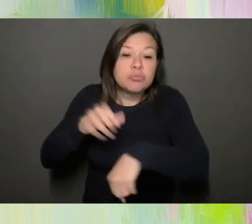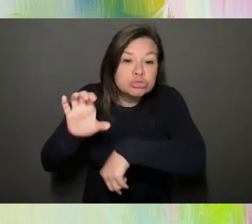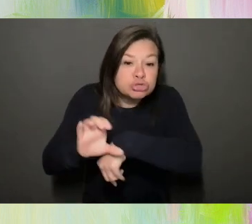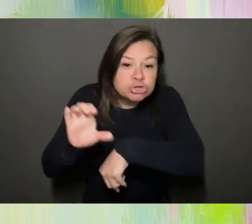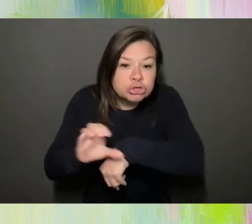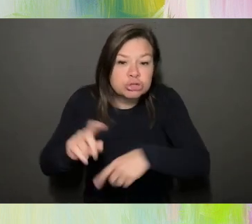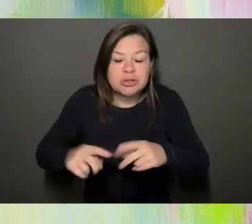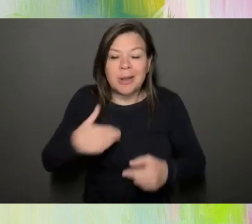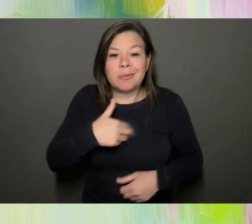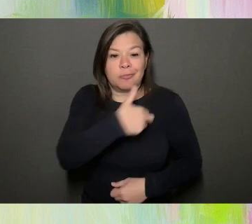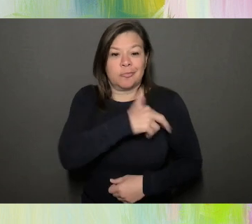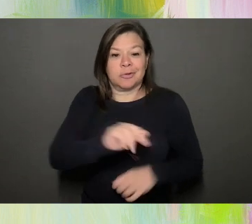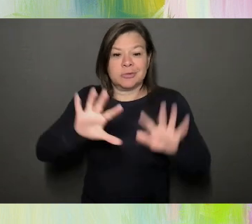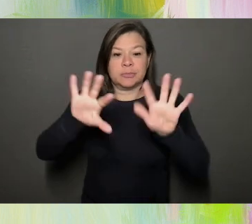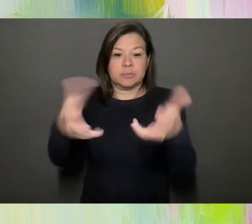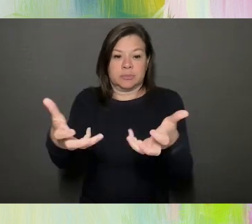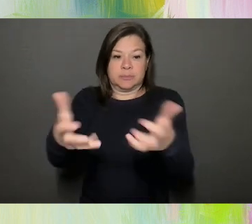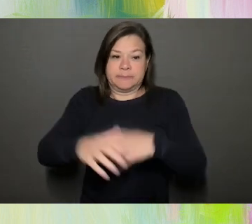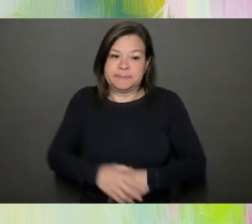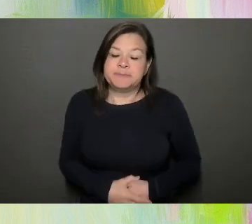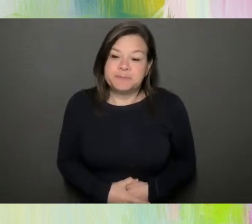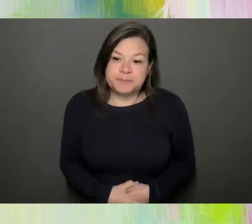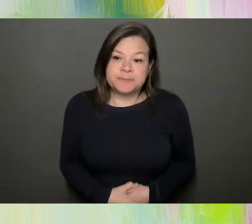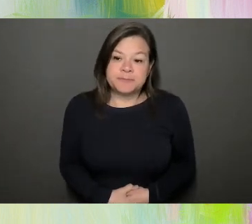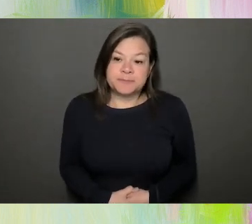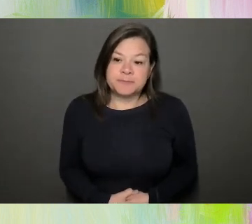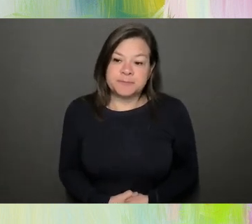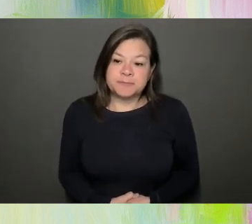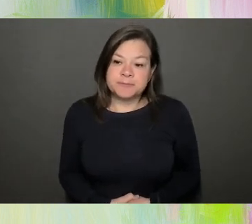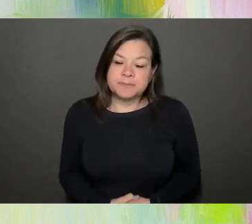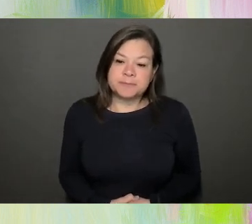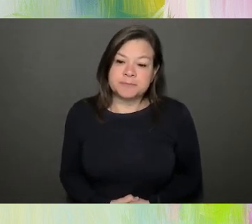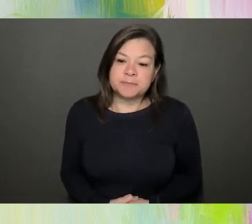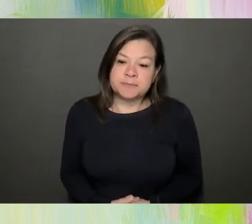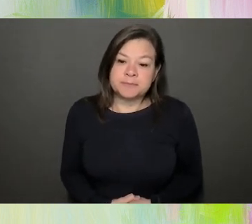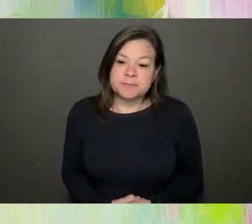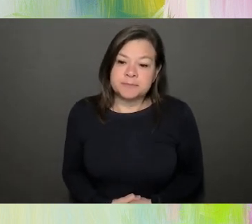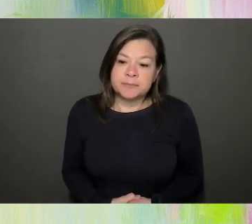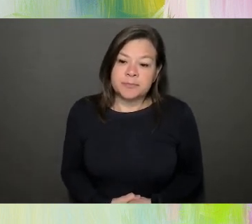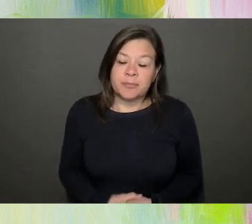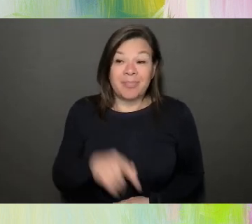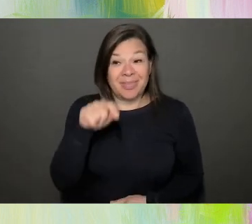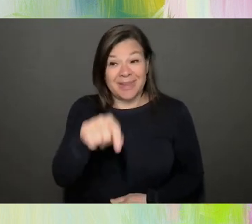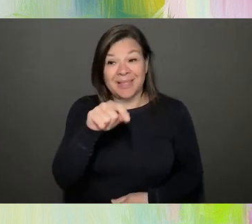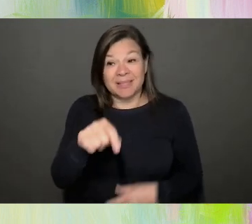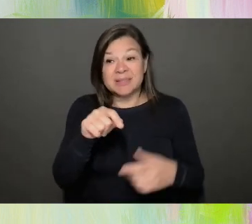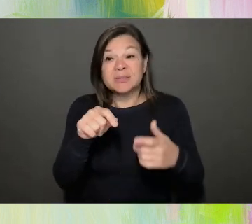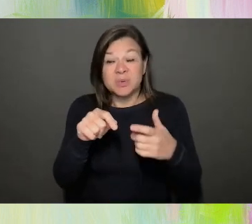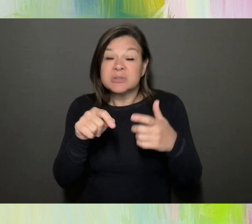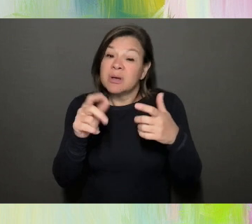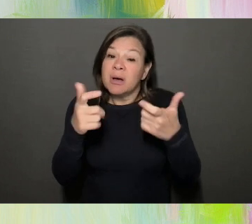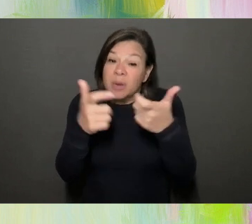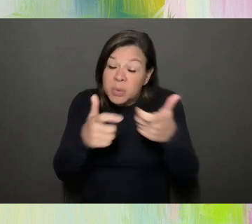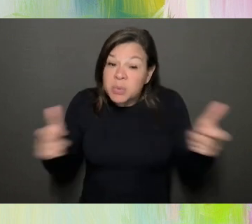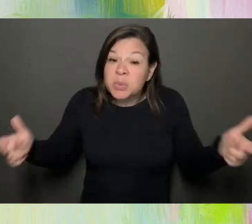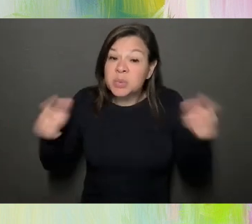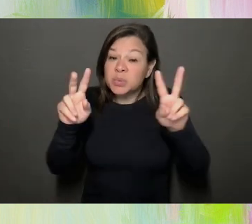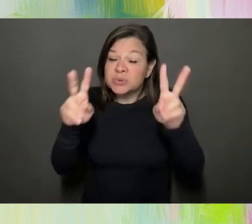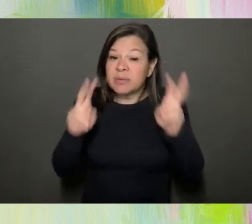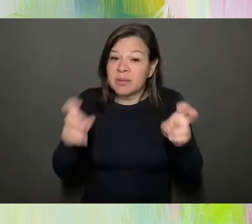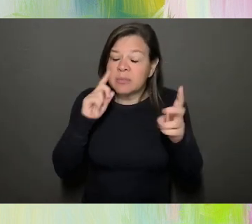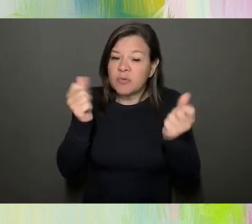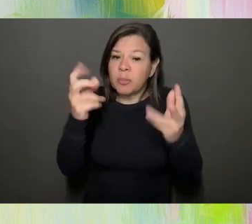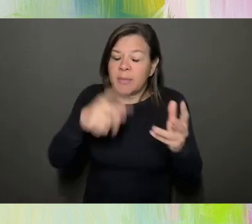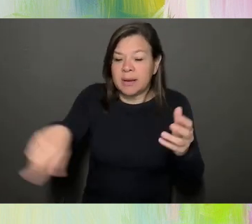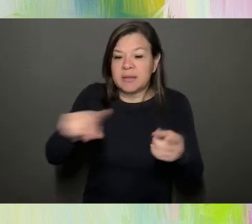institutions. So actually that this was a very large, very big theme for a lot of them. And so there are going to